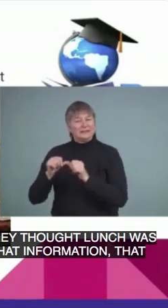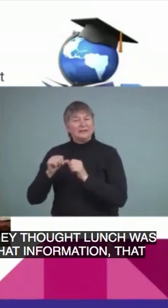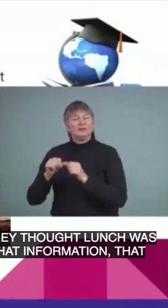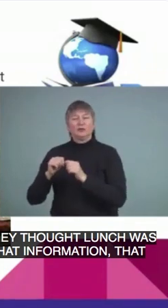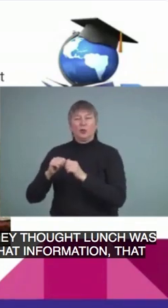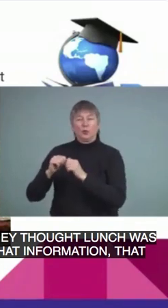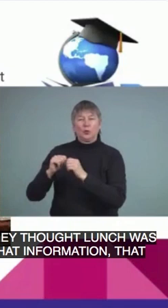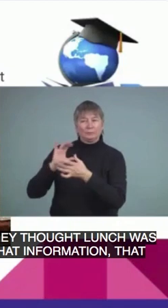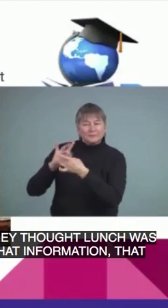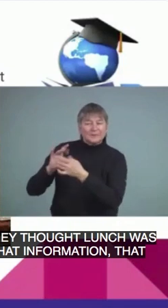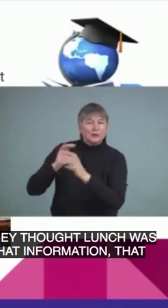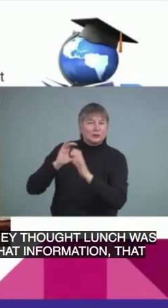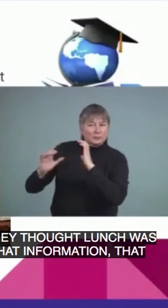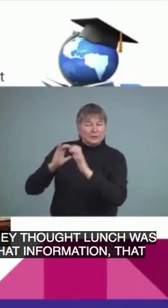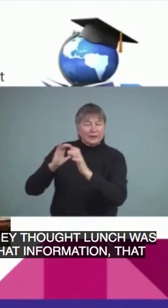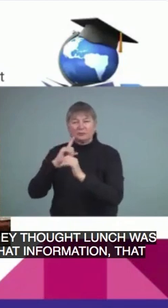building those bridges.